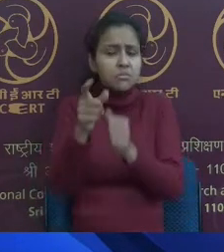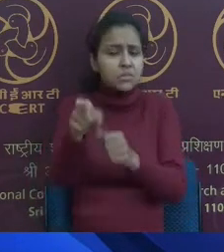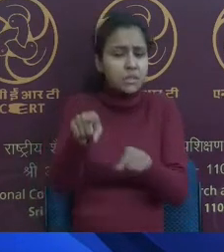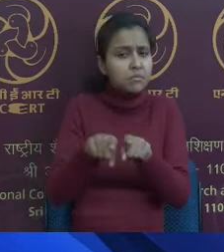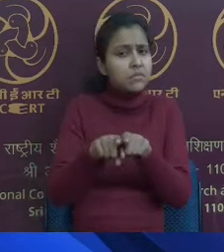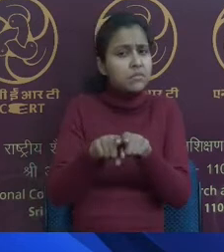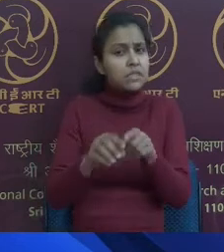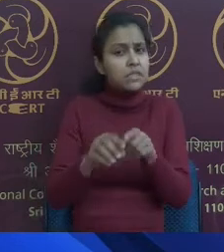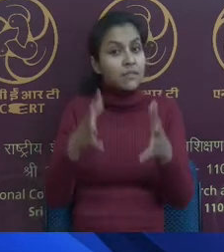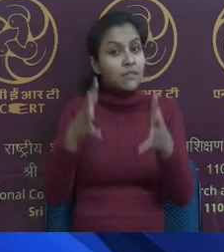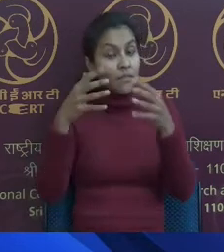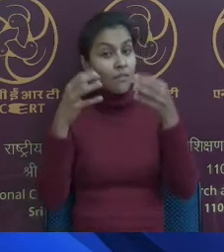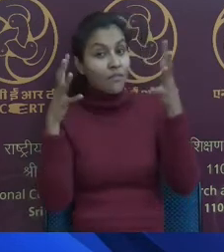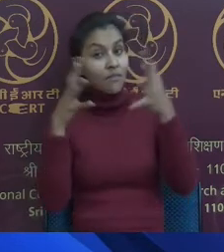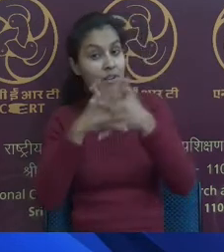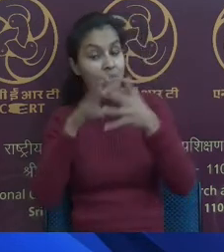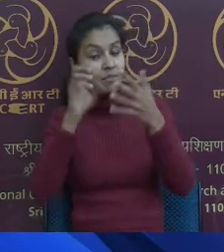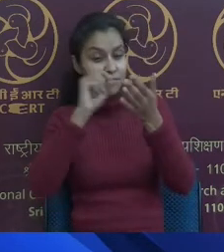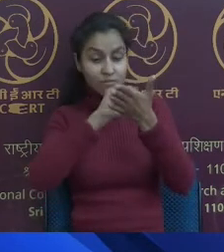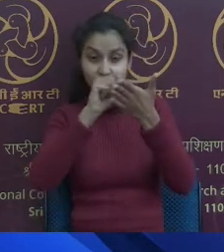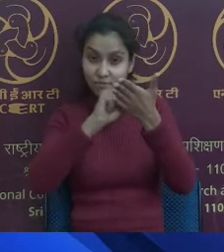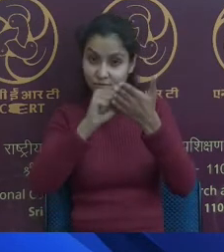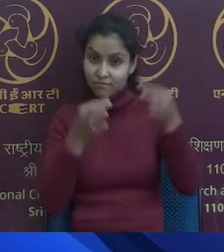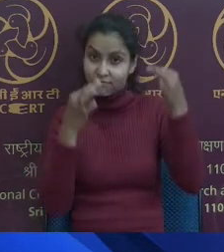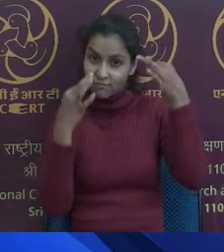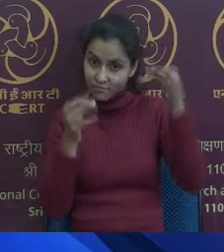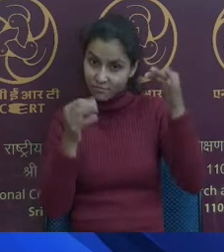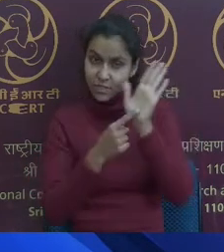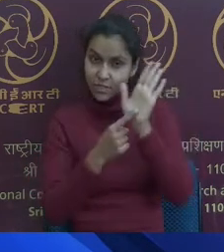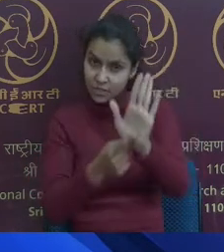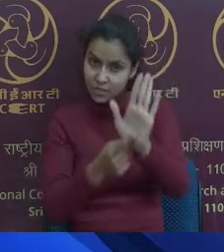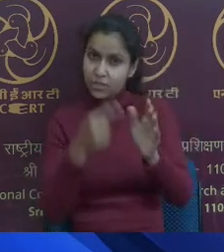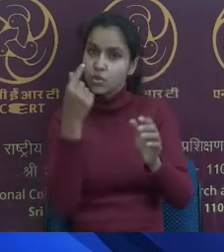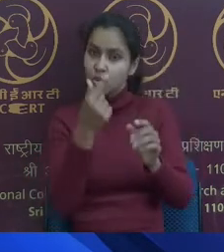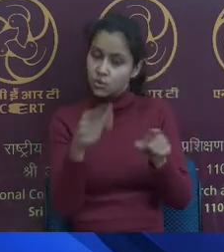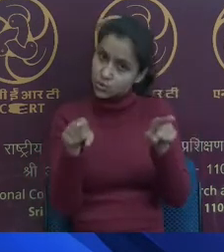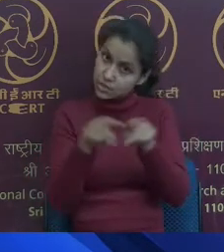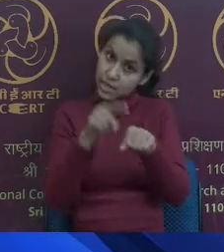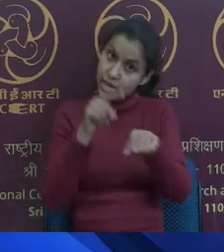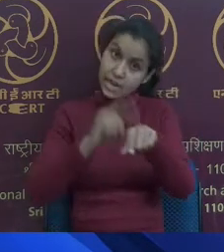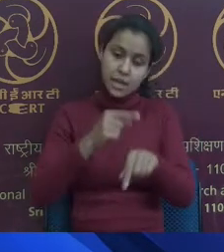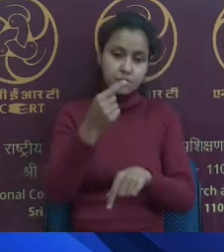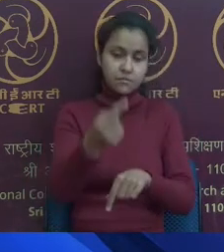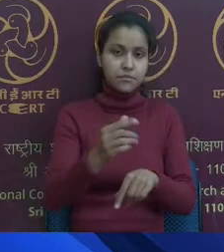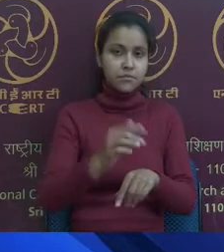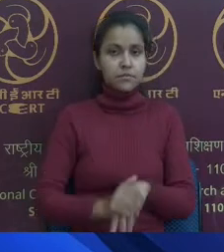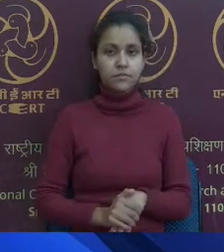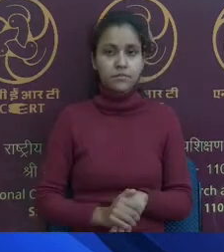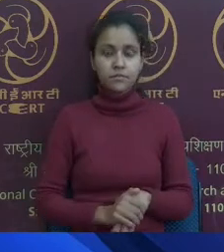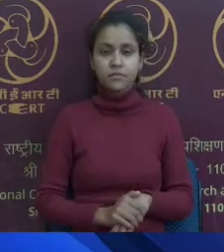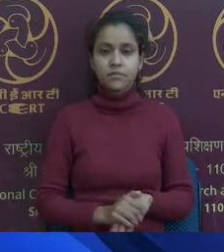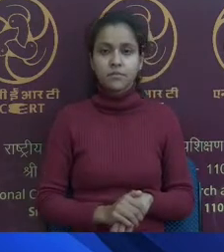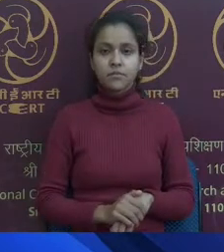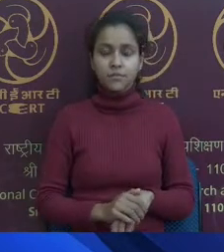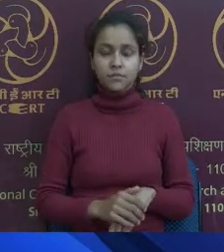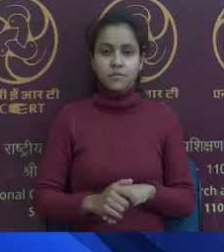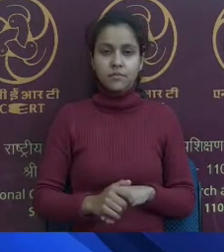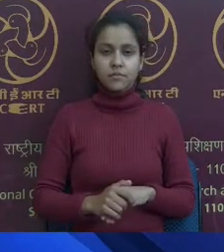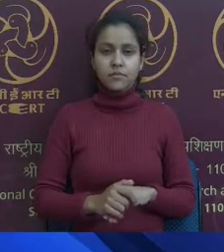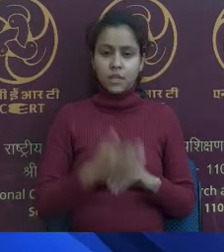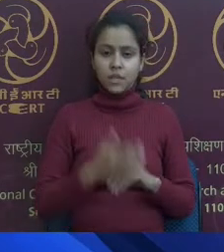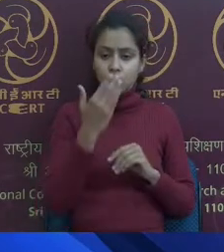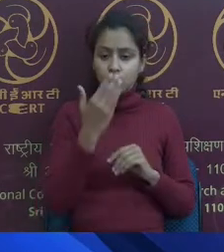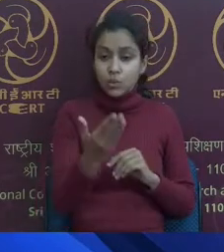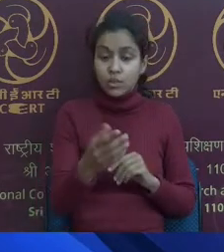and also be given to the end user. Then that would be sent in courier to them. So this is the progress